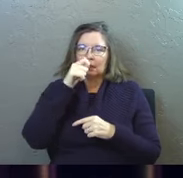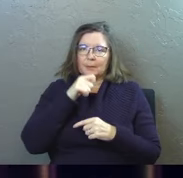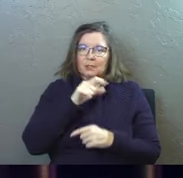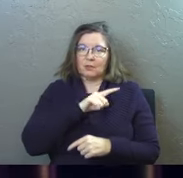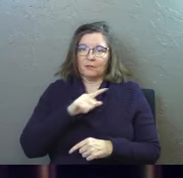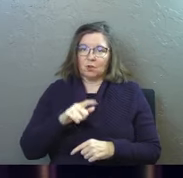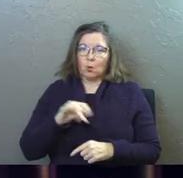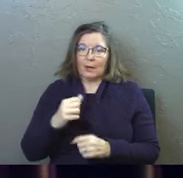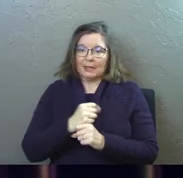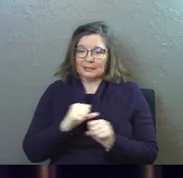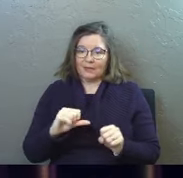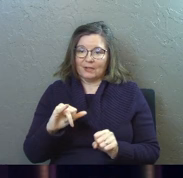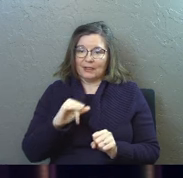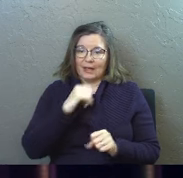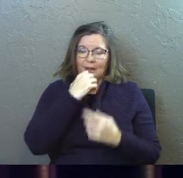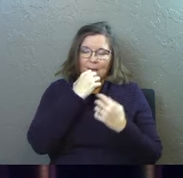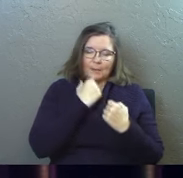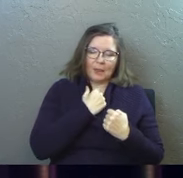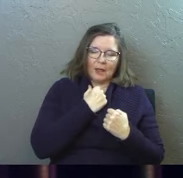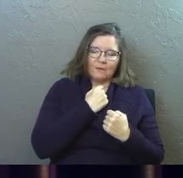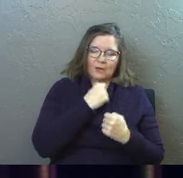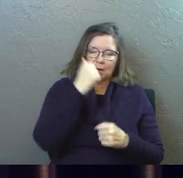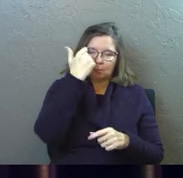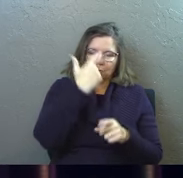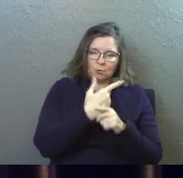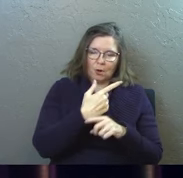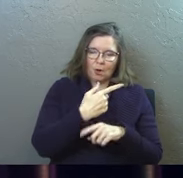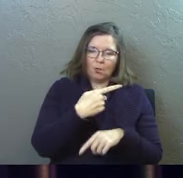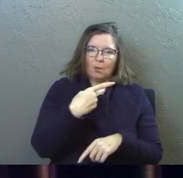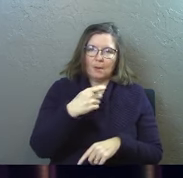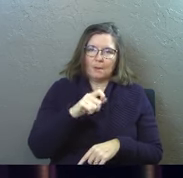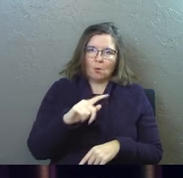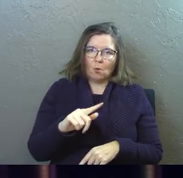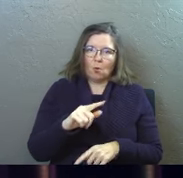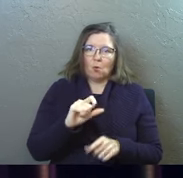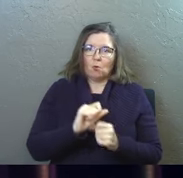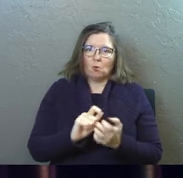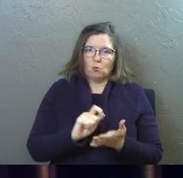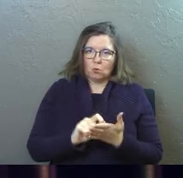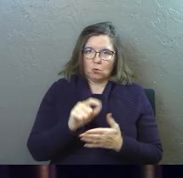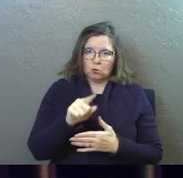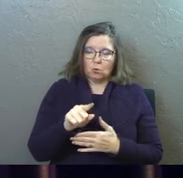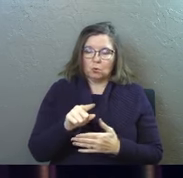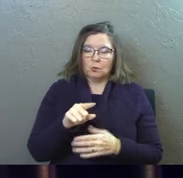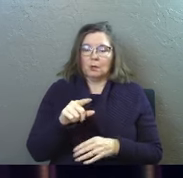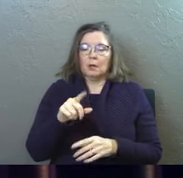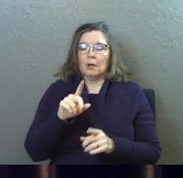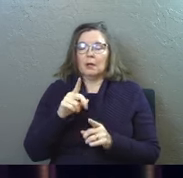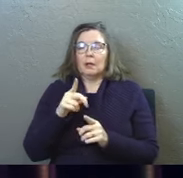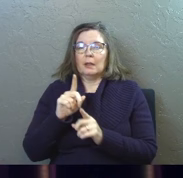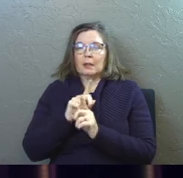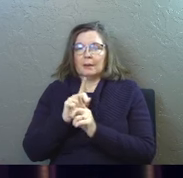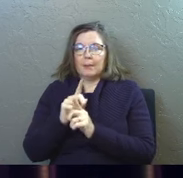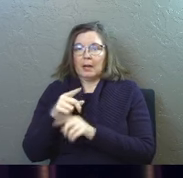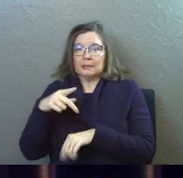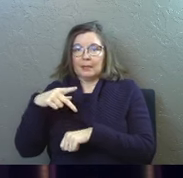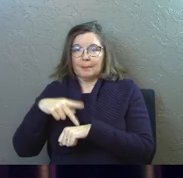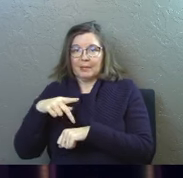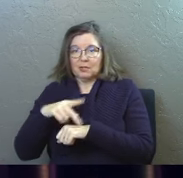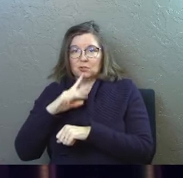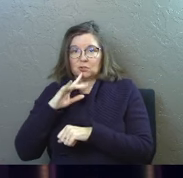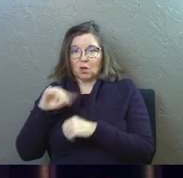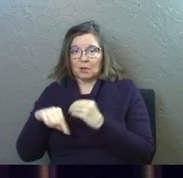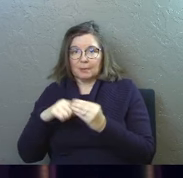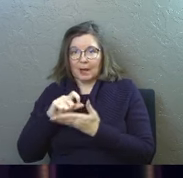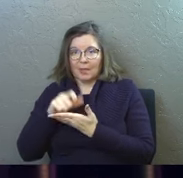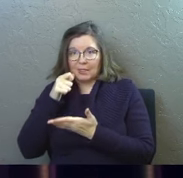as our beloved brother Paul also wrote to you according to the wisdom that was given to him this is the apostle Peter talking about the letters that